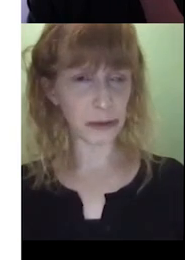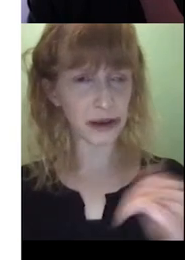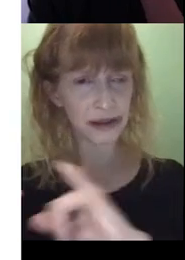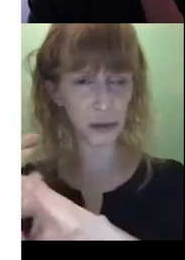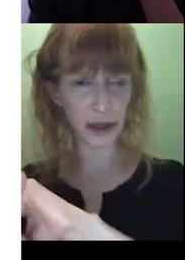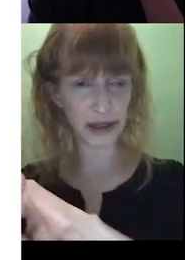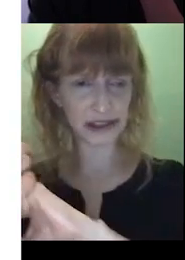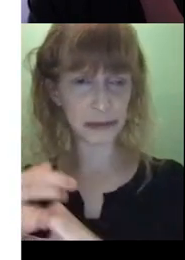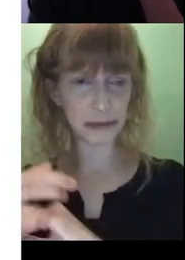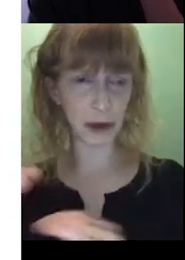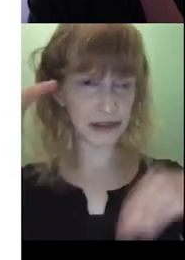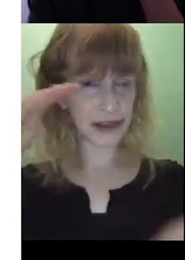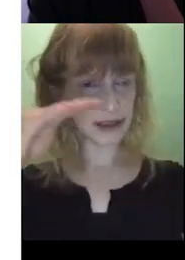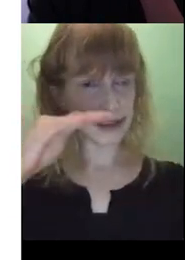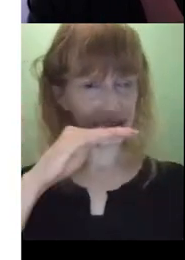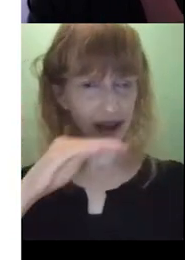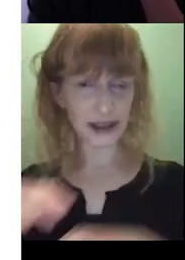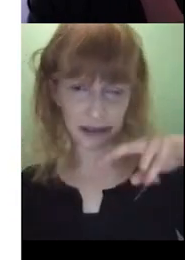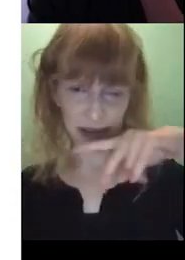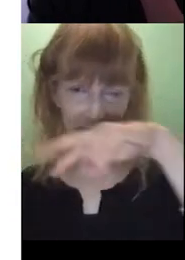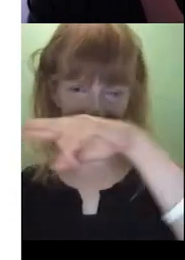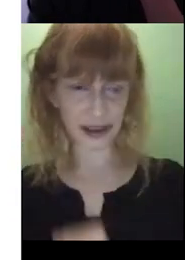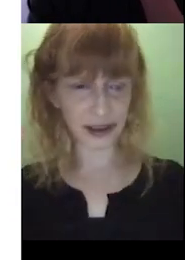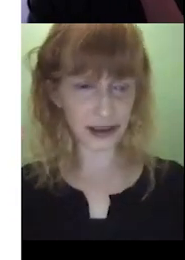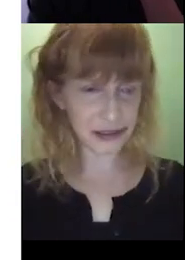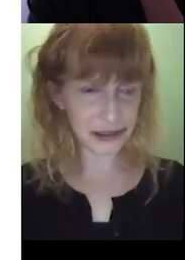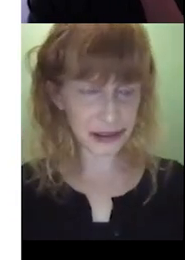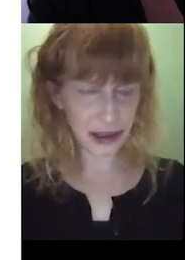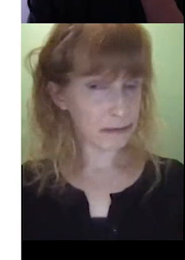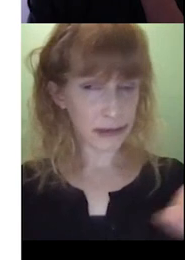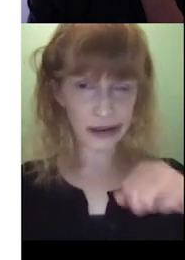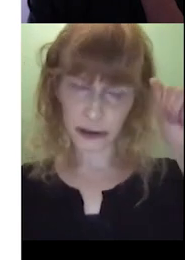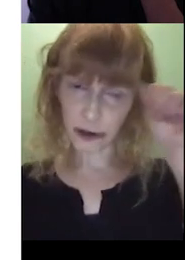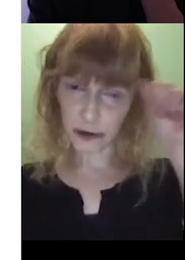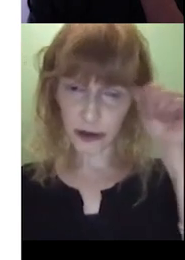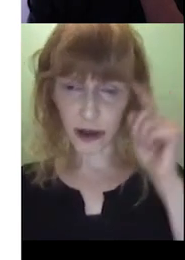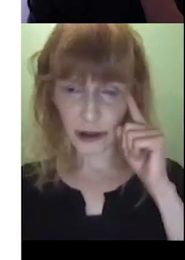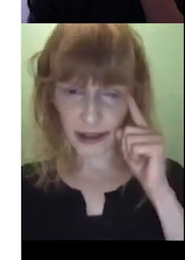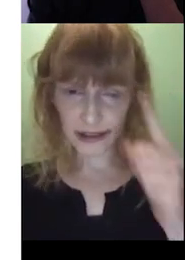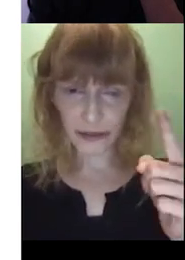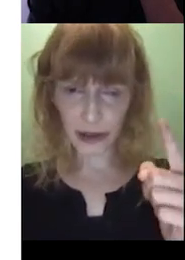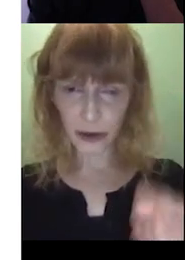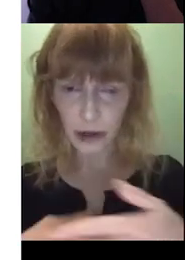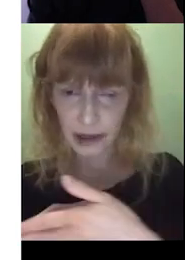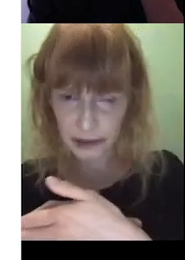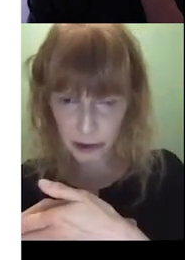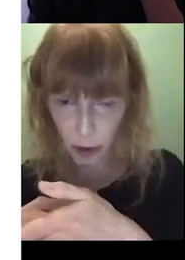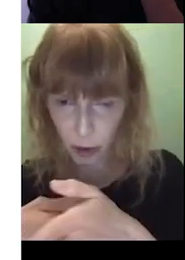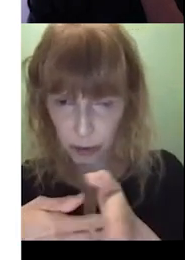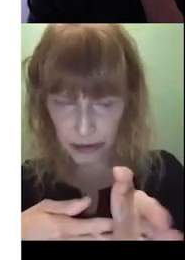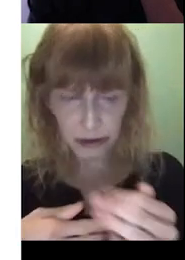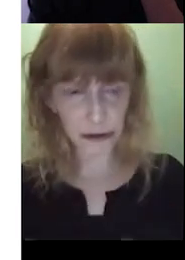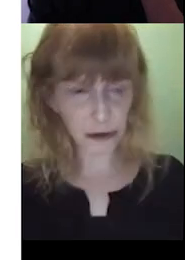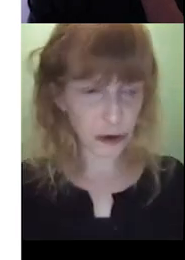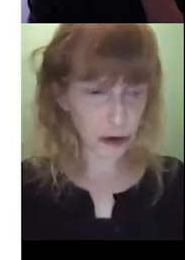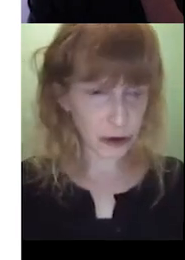Absolutely. So I might say, where's spot? Is he under the stairs? I don't know. Let's have a look. Let's